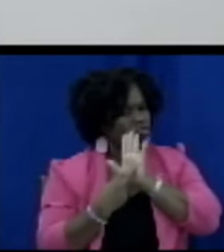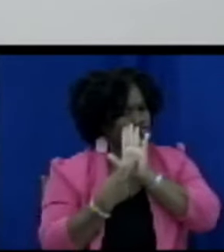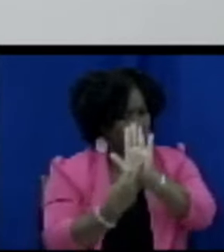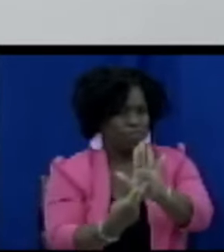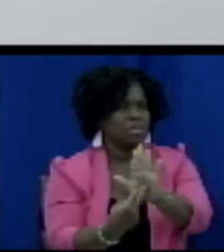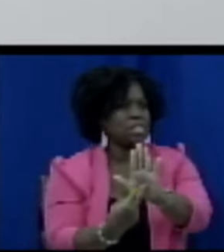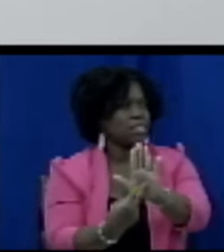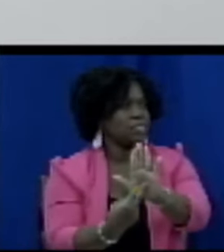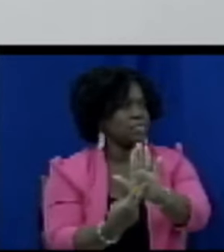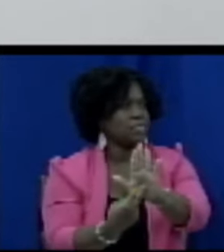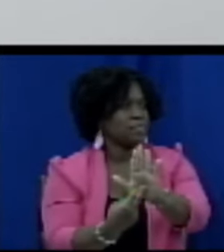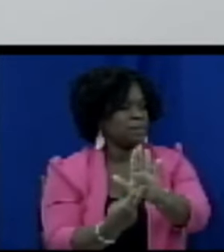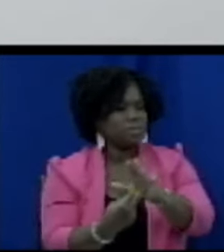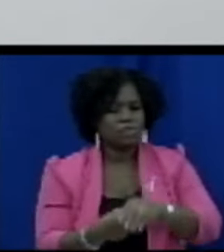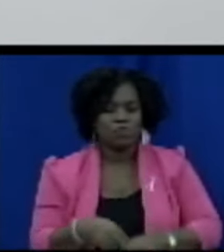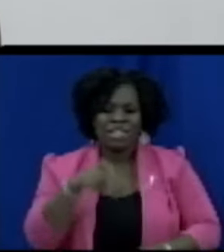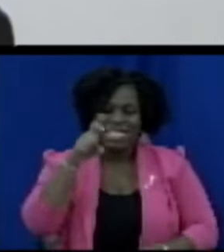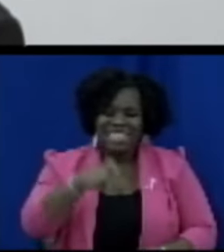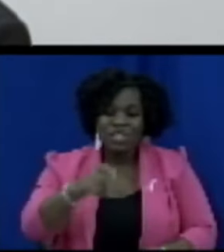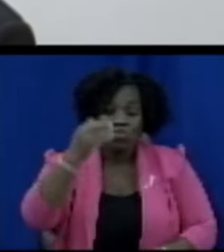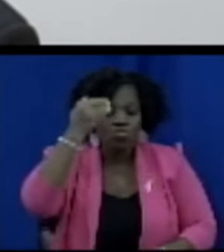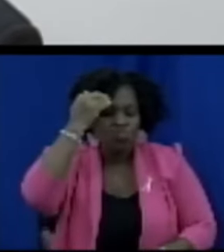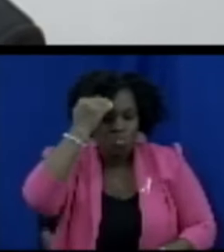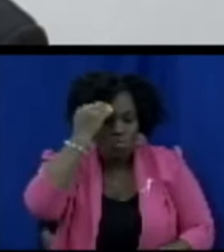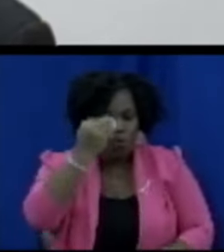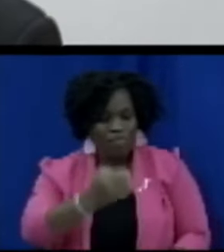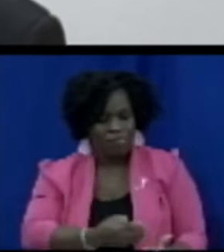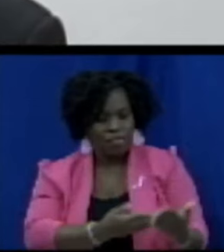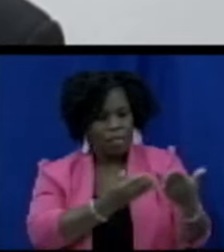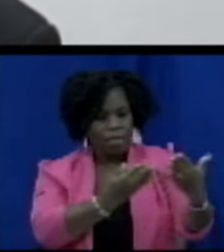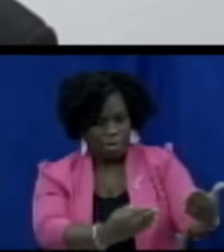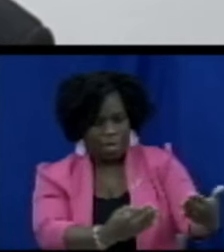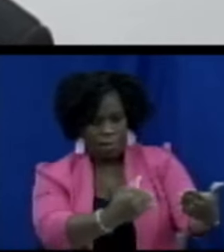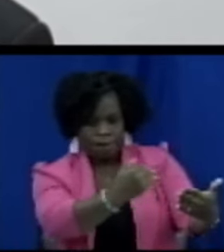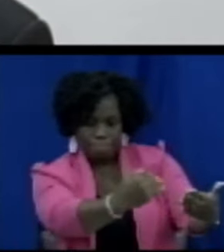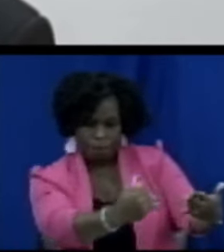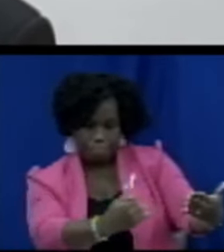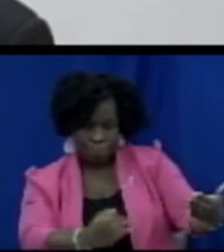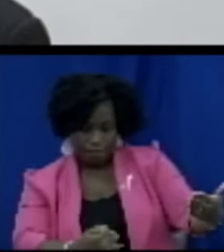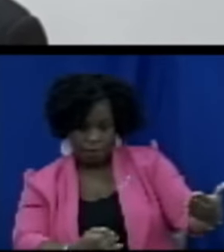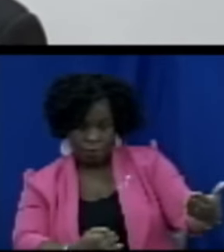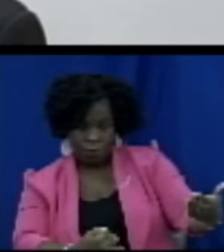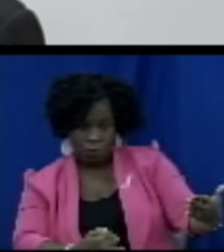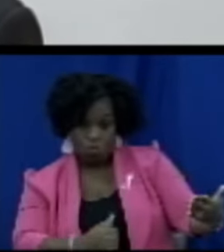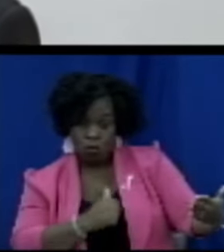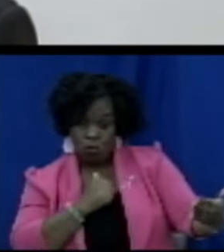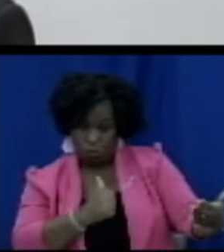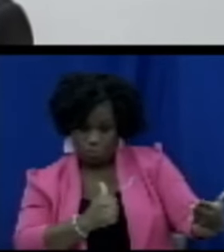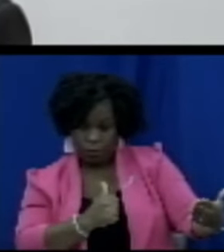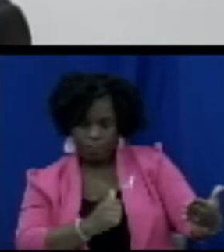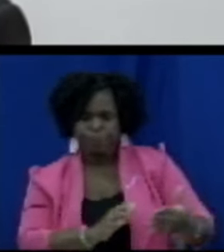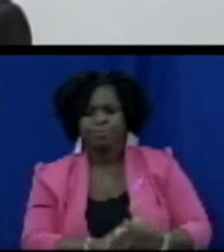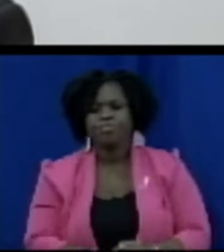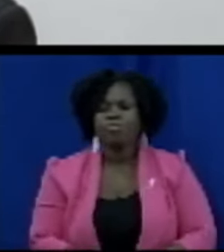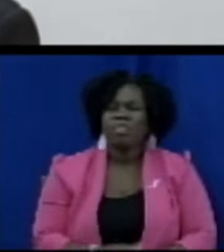with the legislation ourselves it's very interesting that